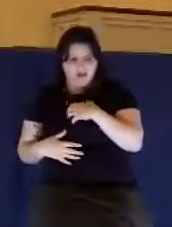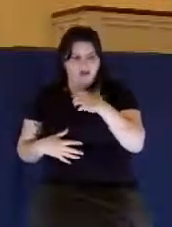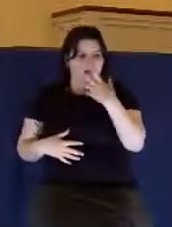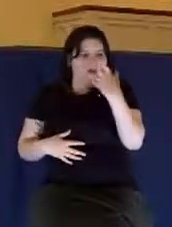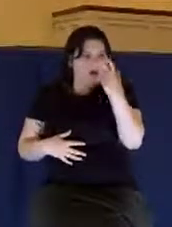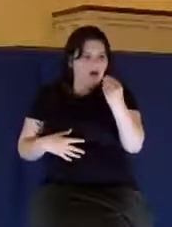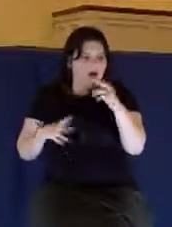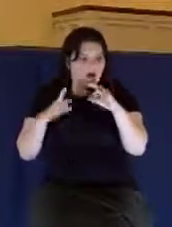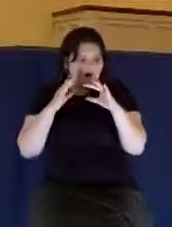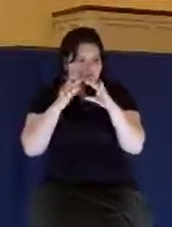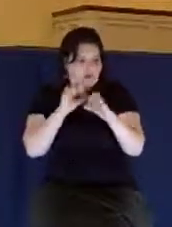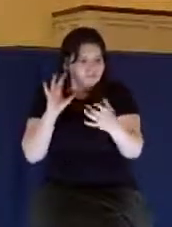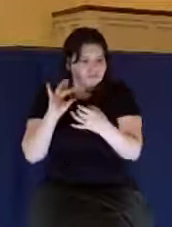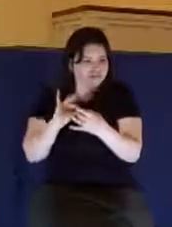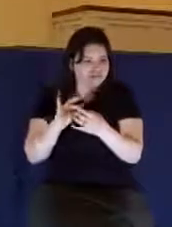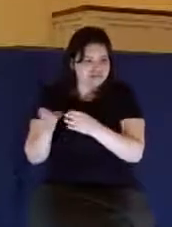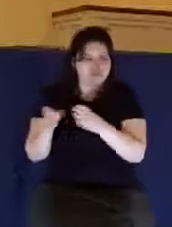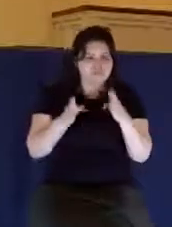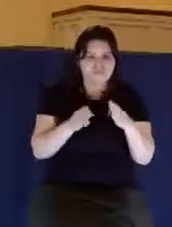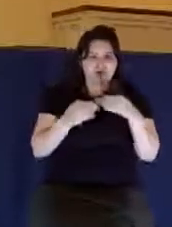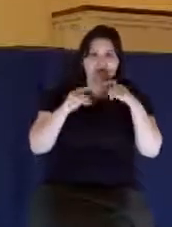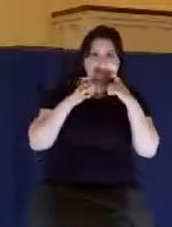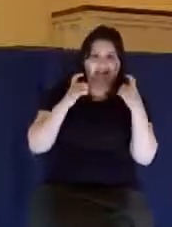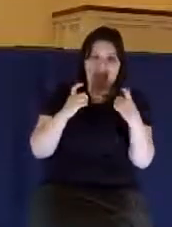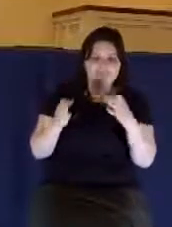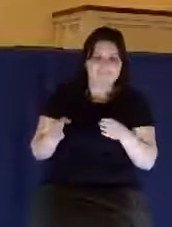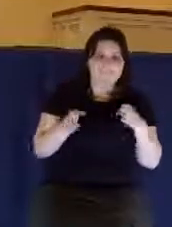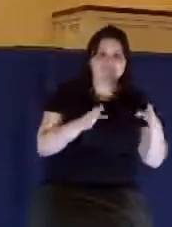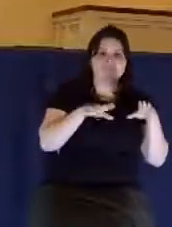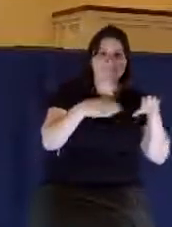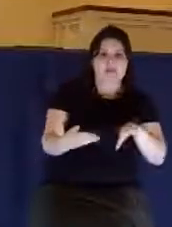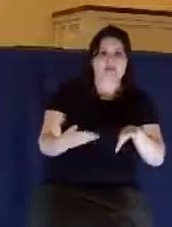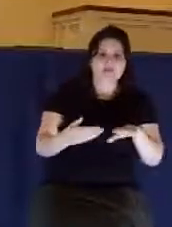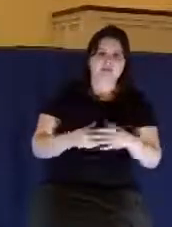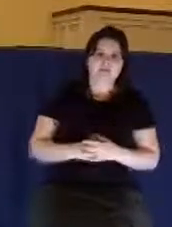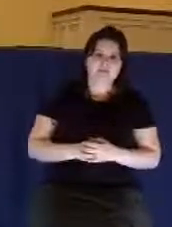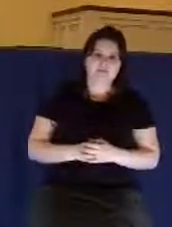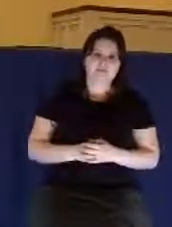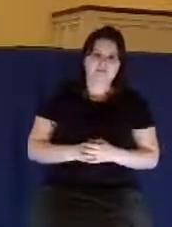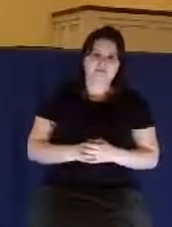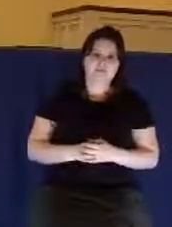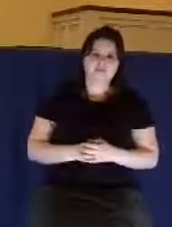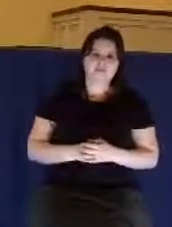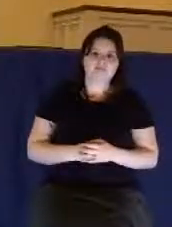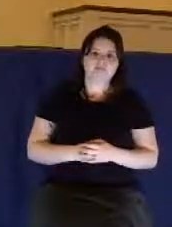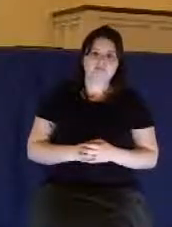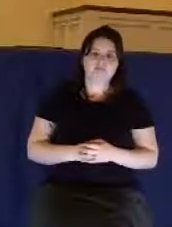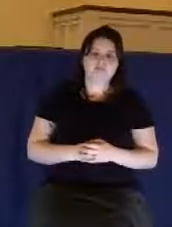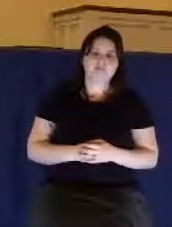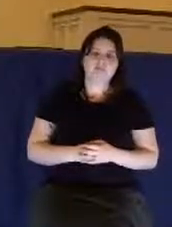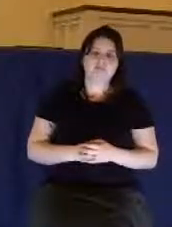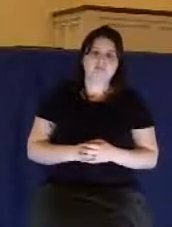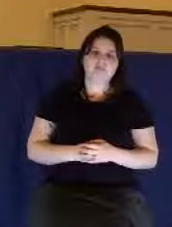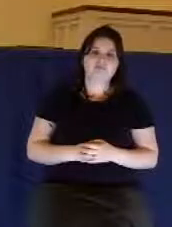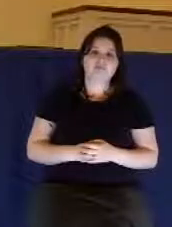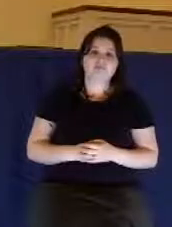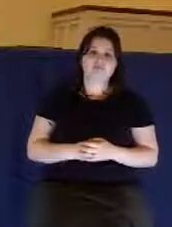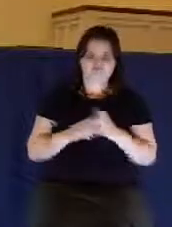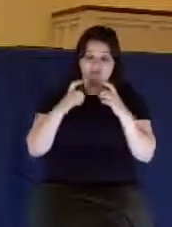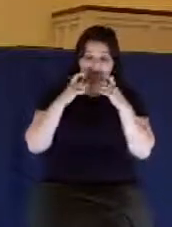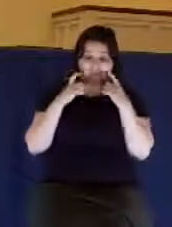sin. And sin, when it is finished, brings forth death. When sin is done,